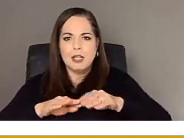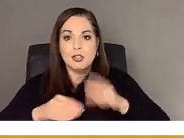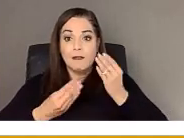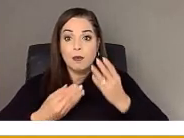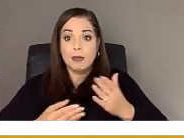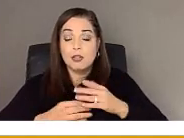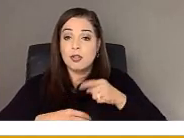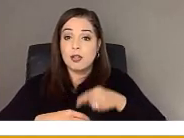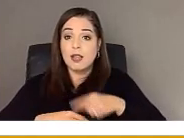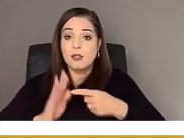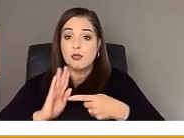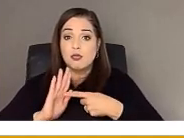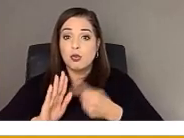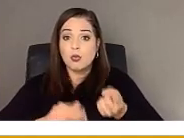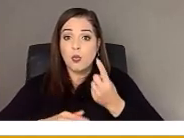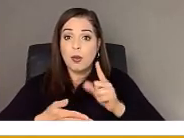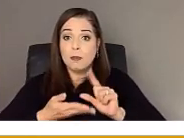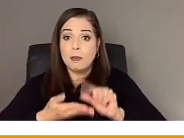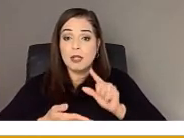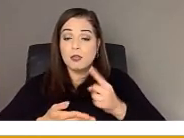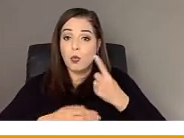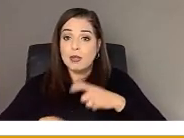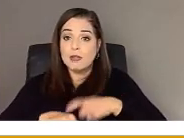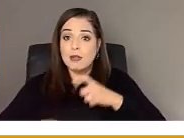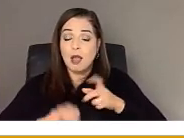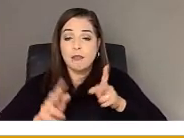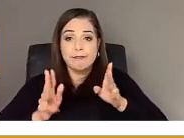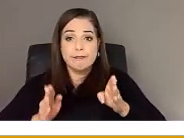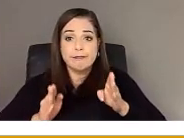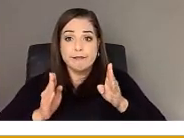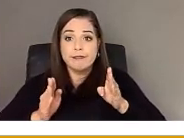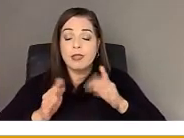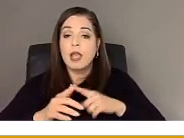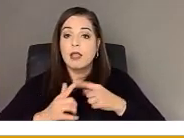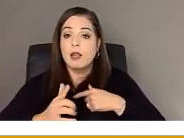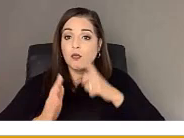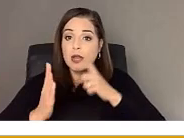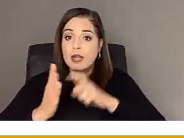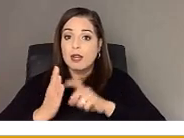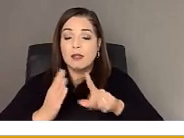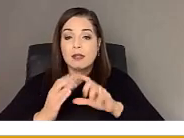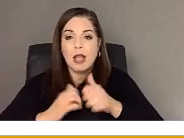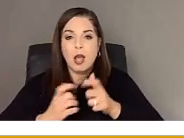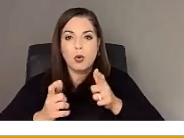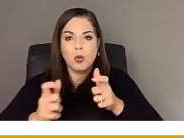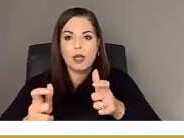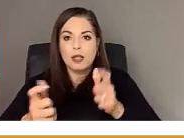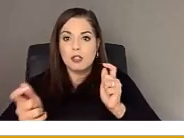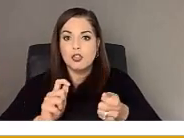represents one publication at one moment in time and recognizing how quickly things change.